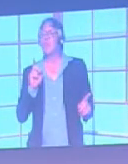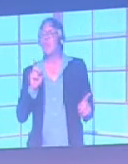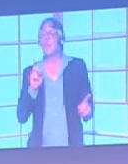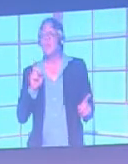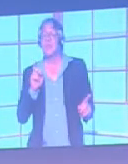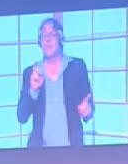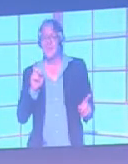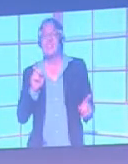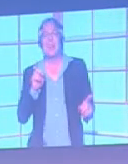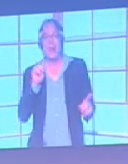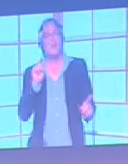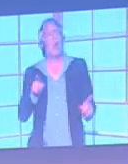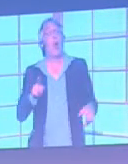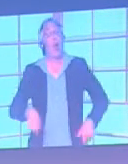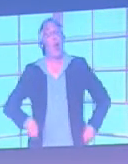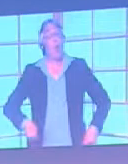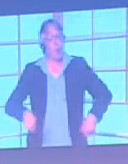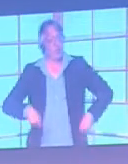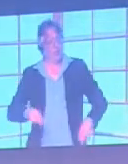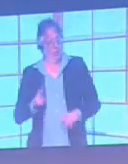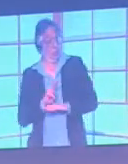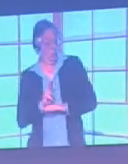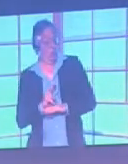marked in grey, so that's no use to anybody.